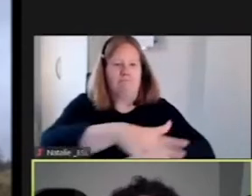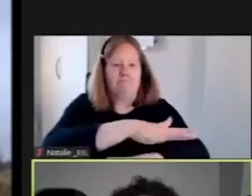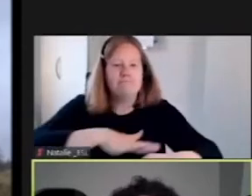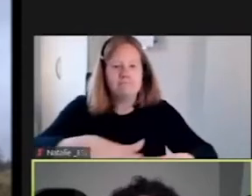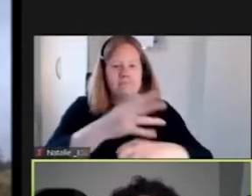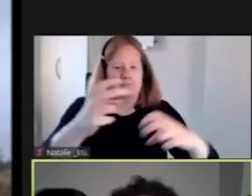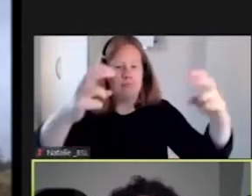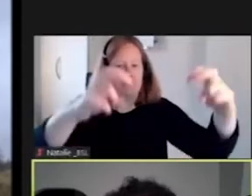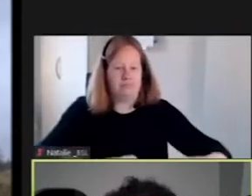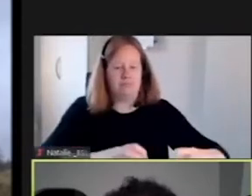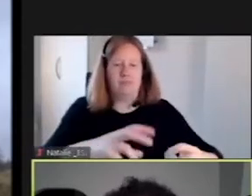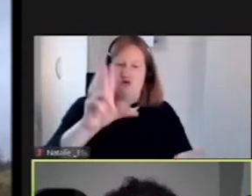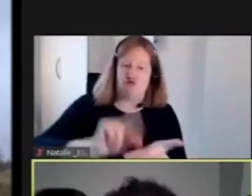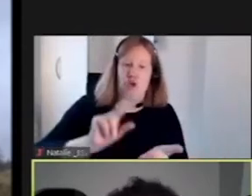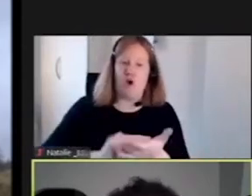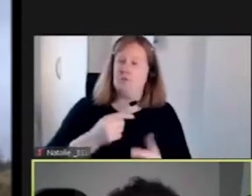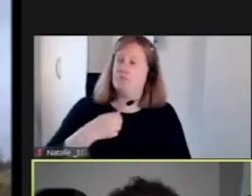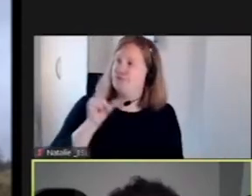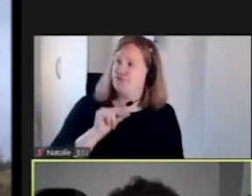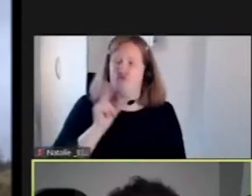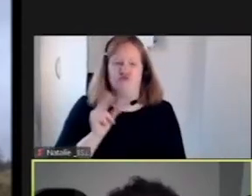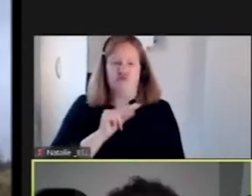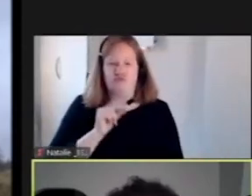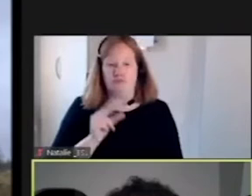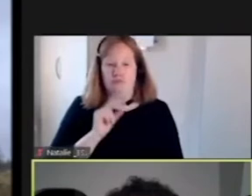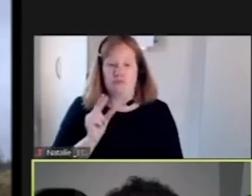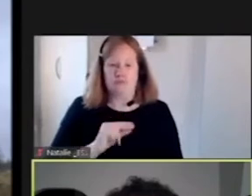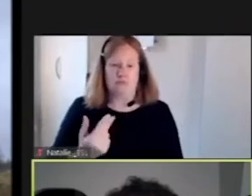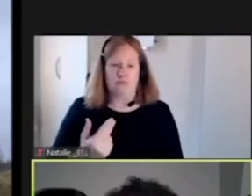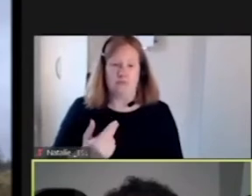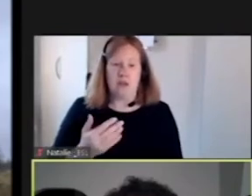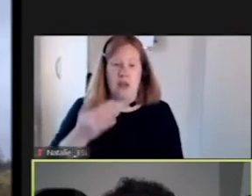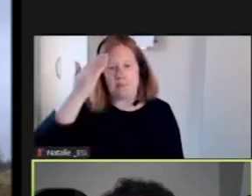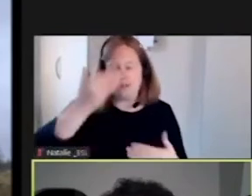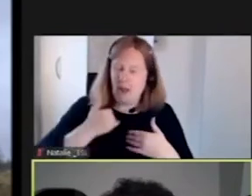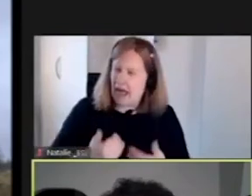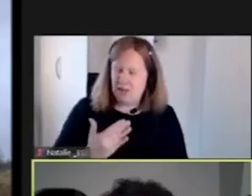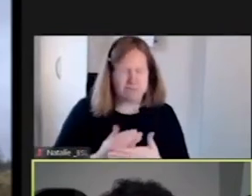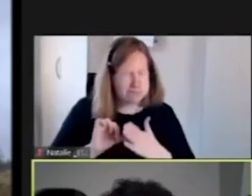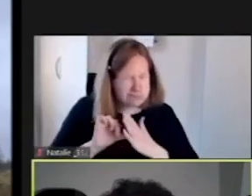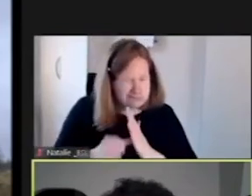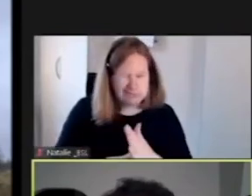just record myself speaking. I'd had a really trying time with my mental health and